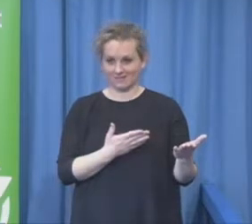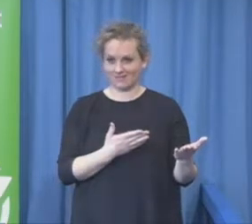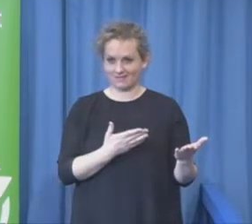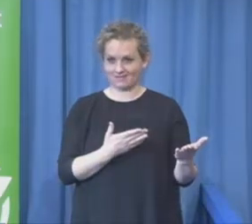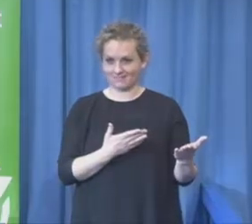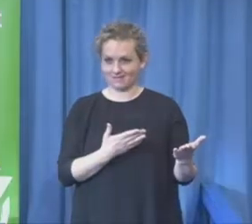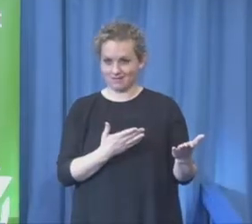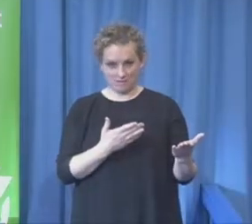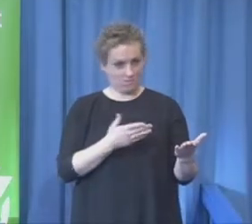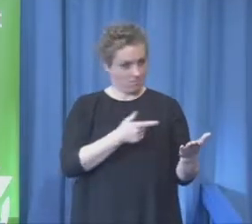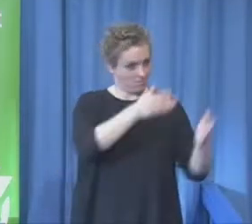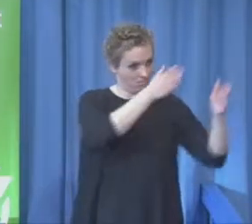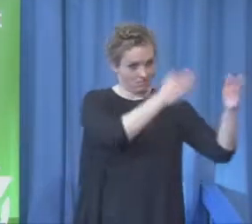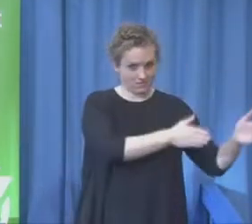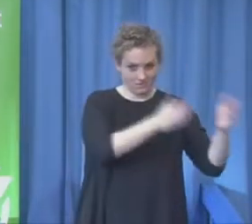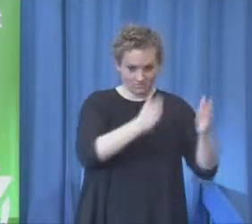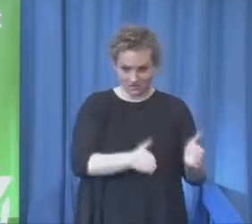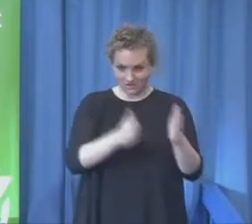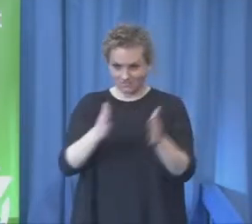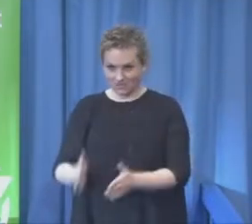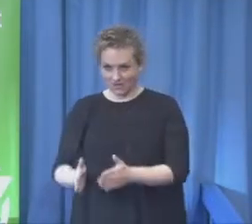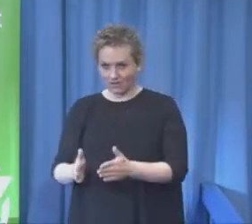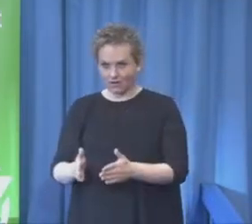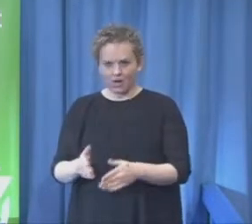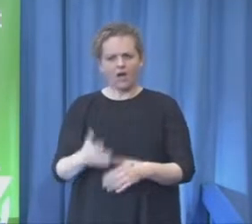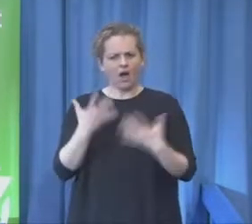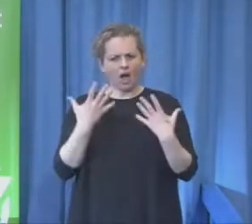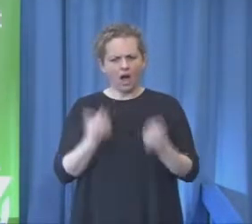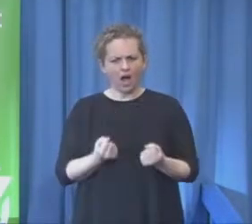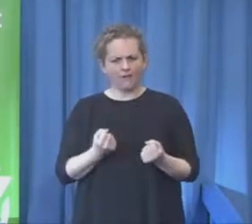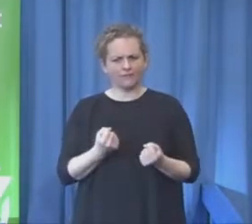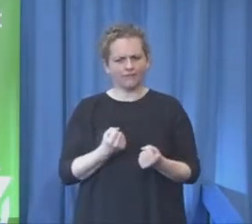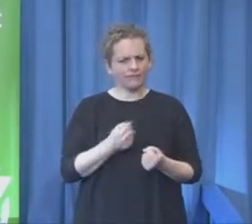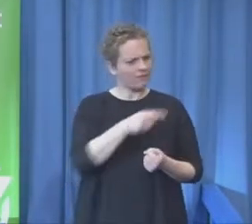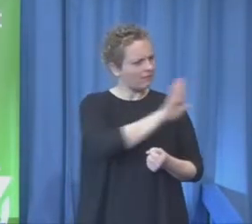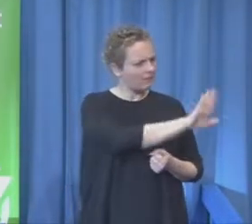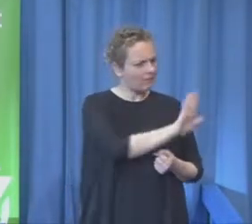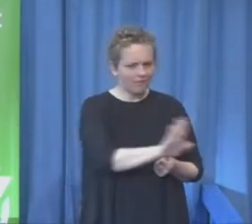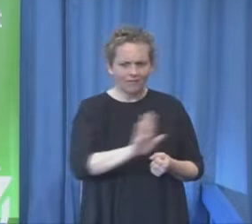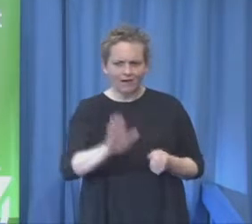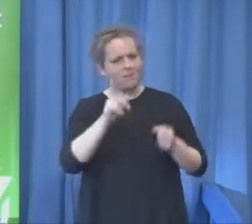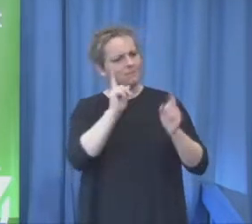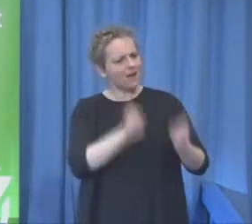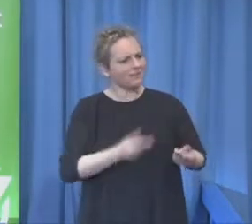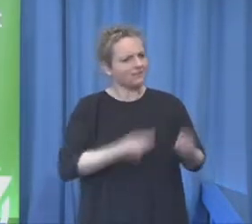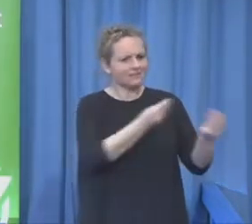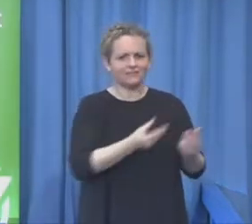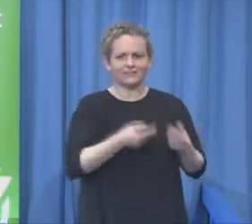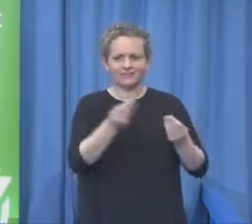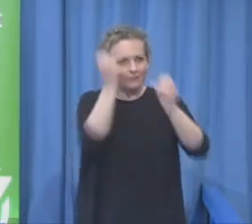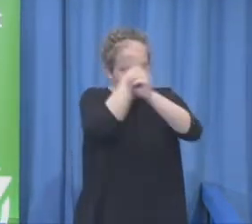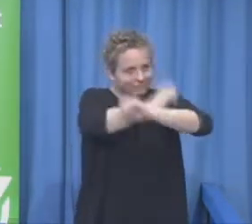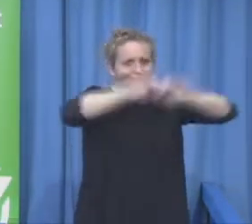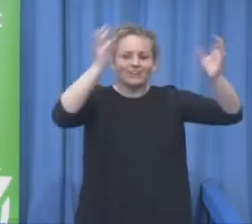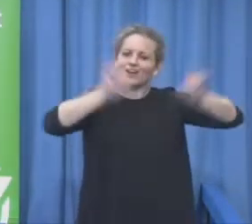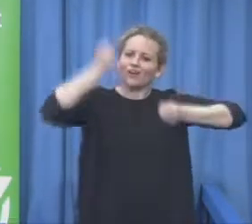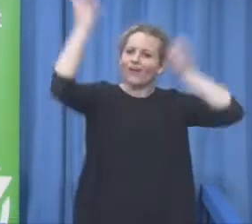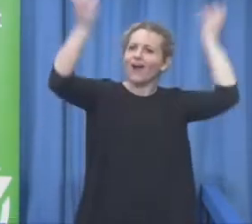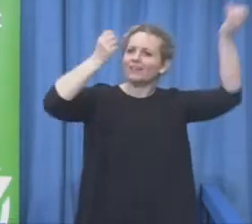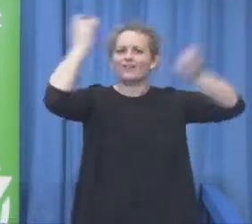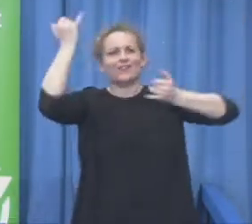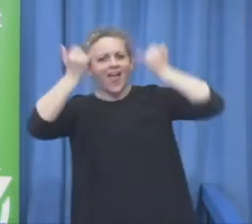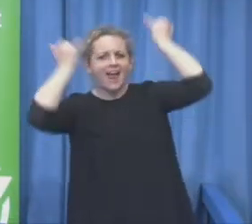creatively this is a closer way to make new world for diversity named inclusion